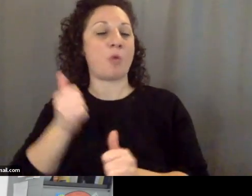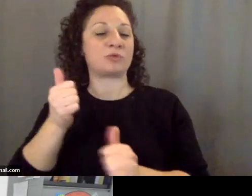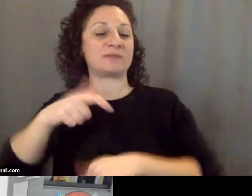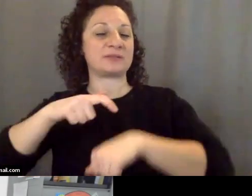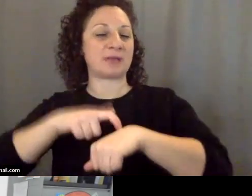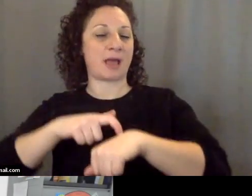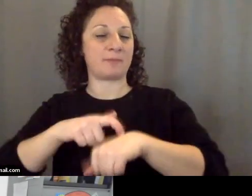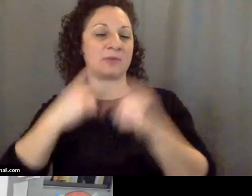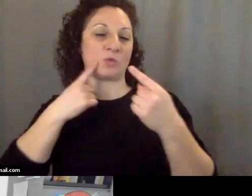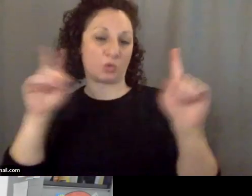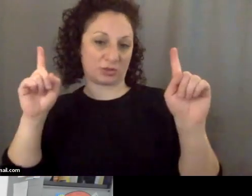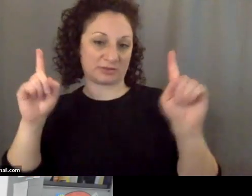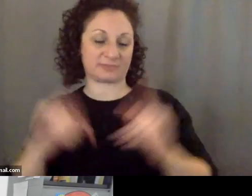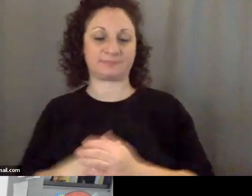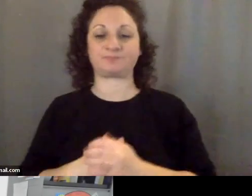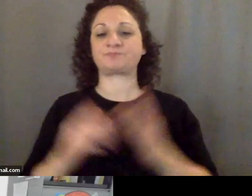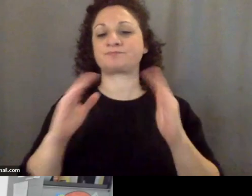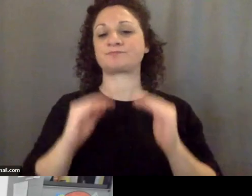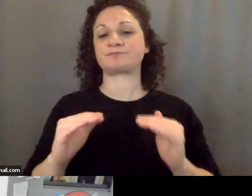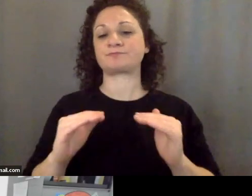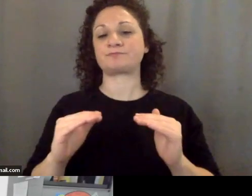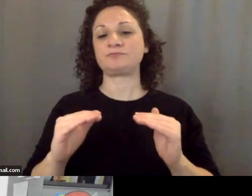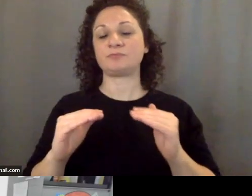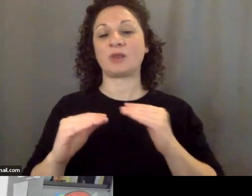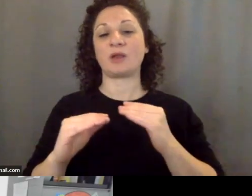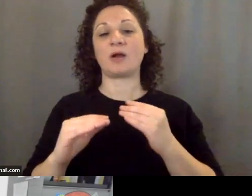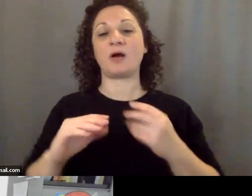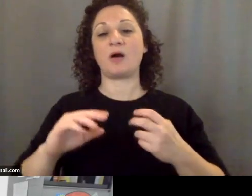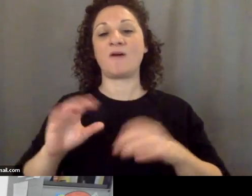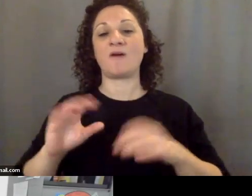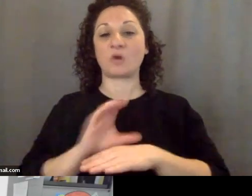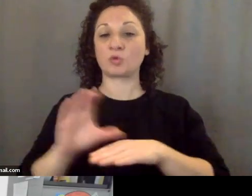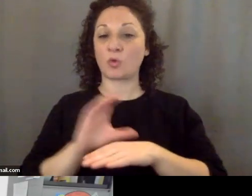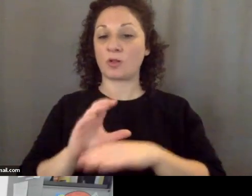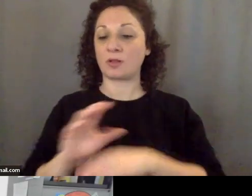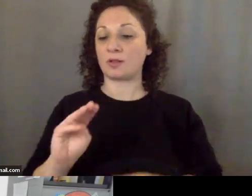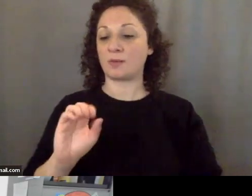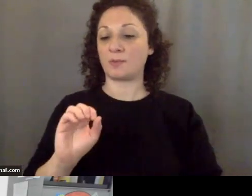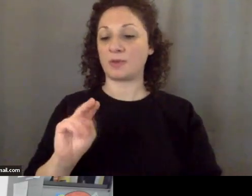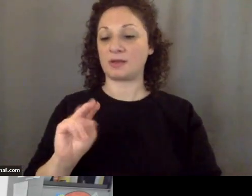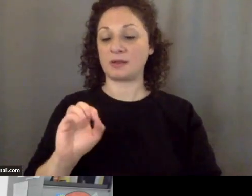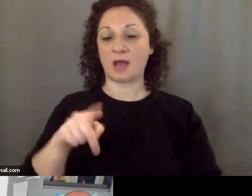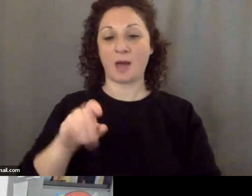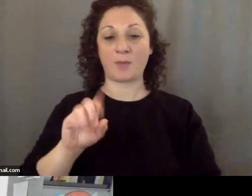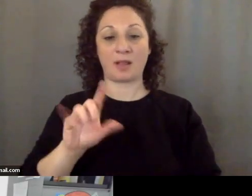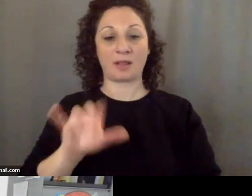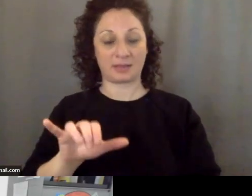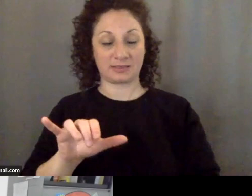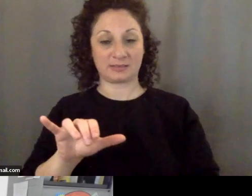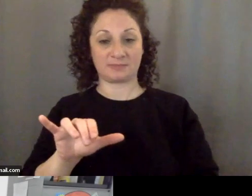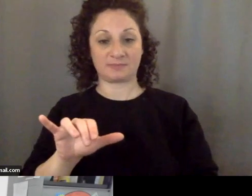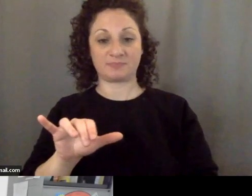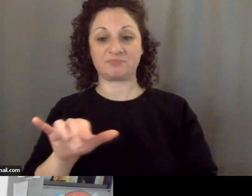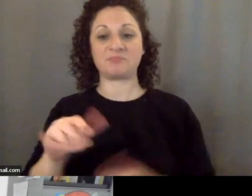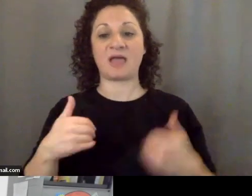where they've got a virtual monopoly was rare earths. I don't know how much you know about